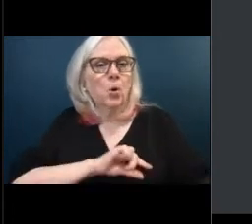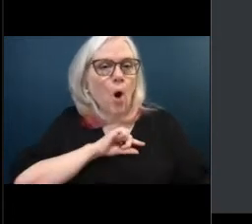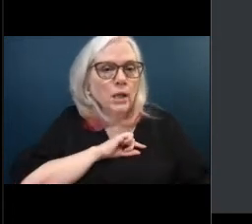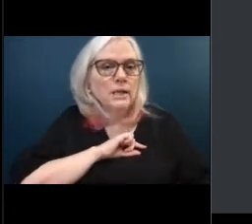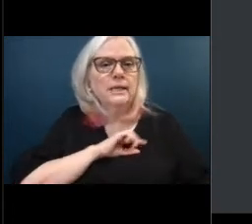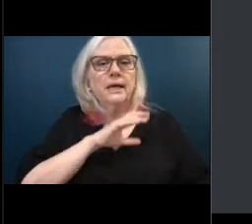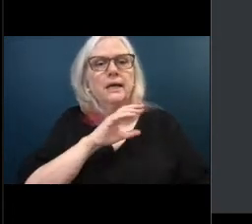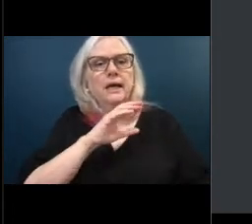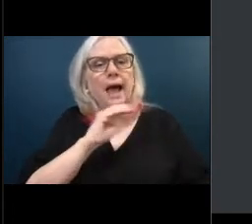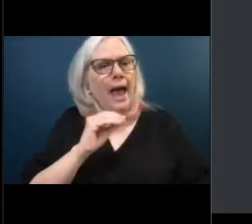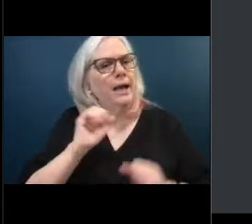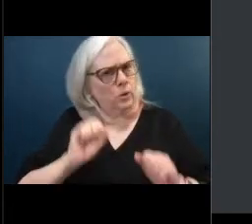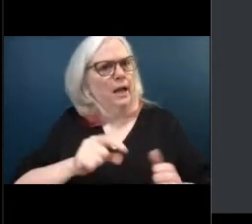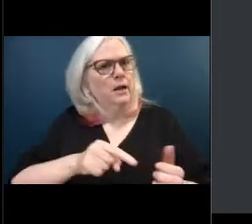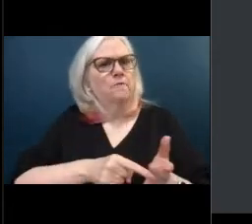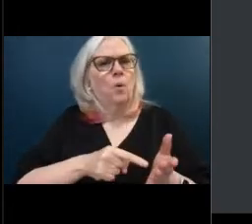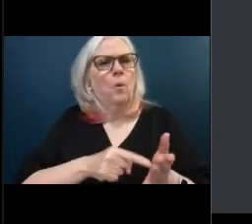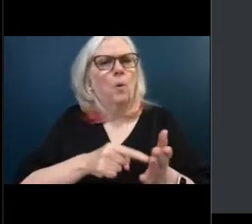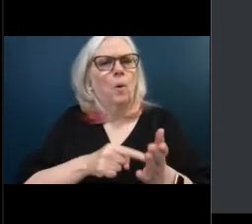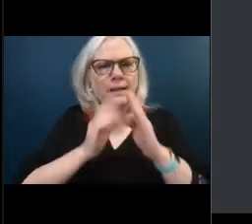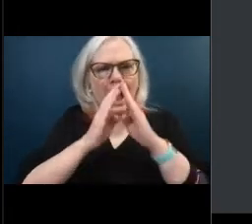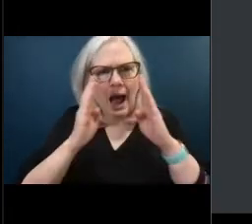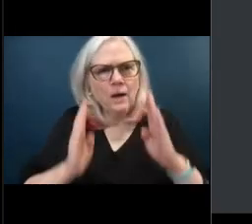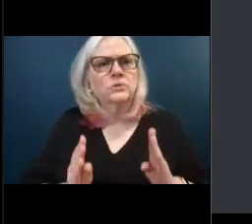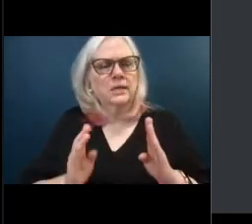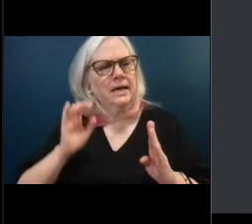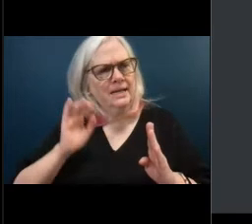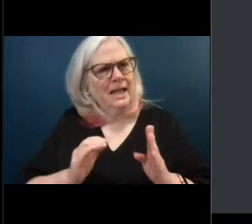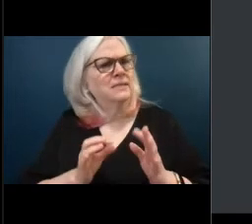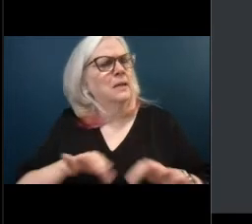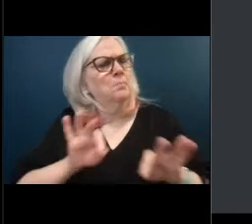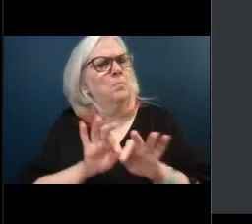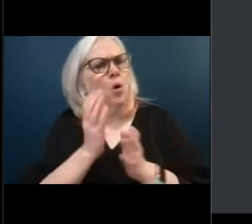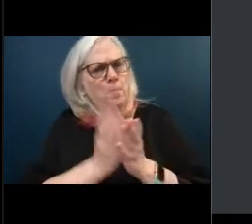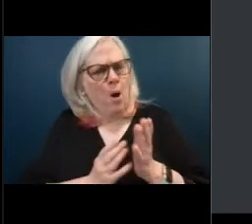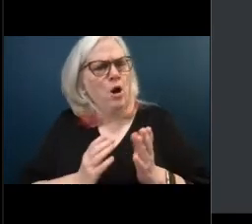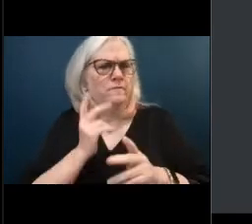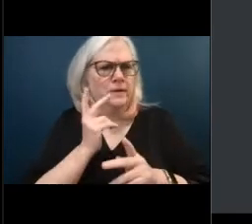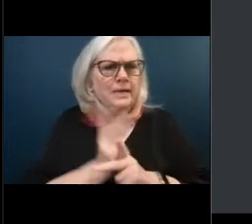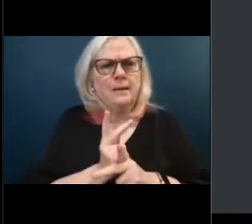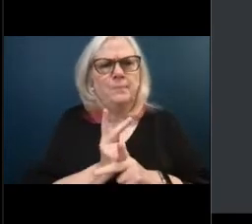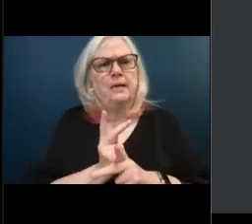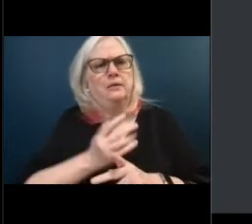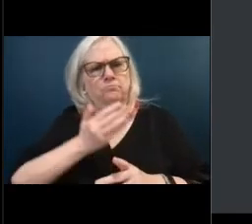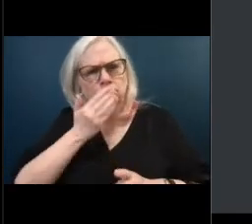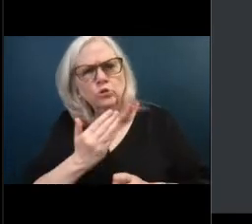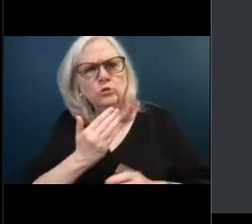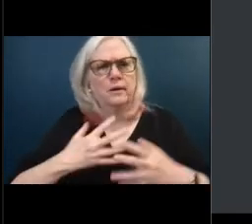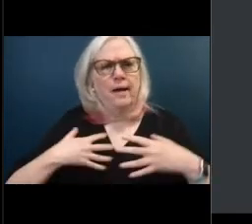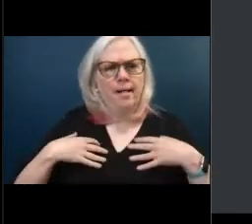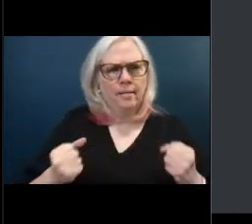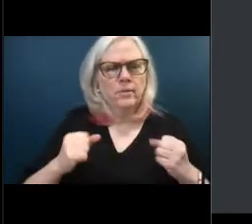housing as a vital aspect of maintaining a robust, stable community. And whereas Habitat for Humanity